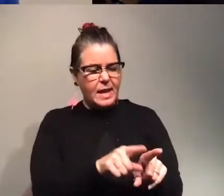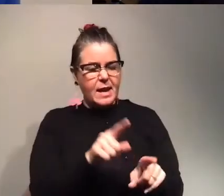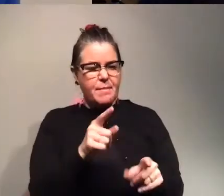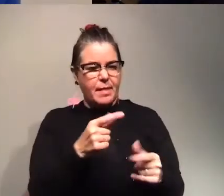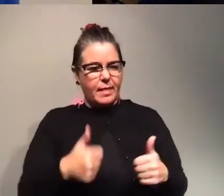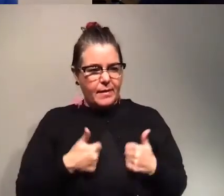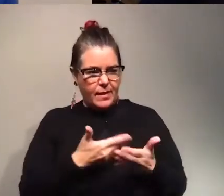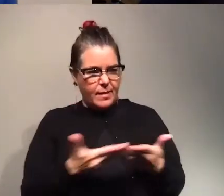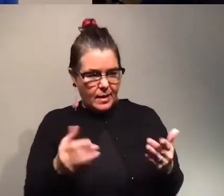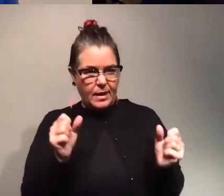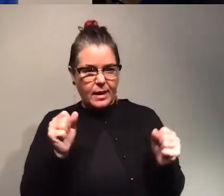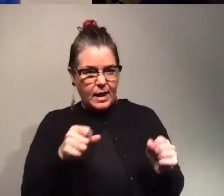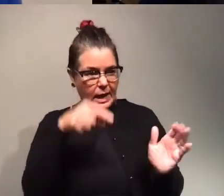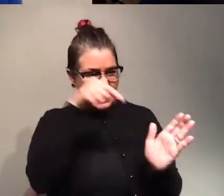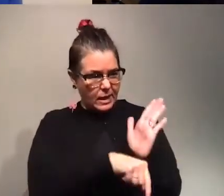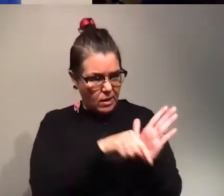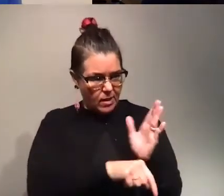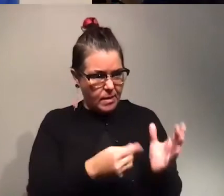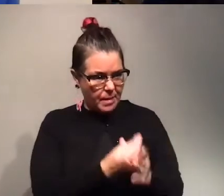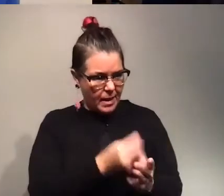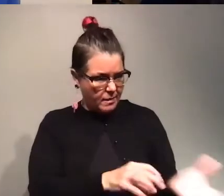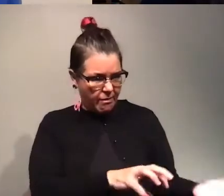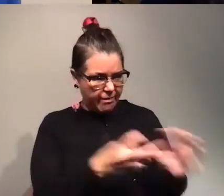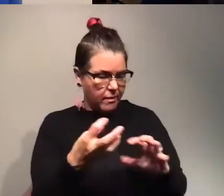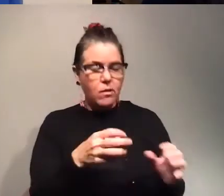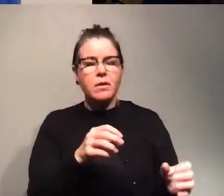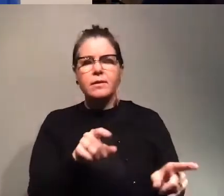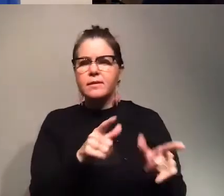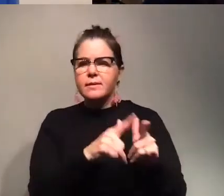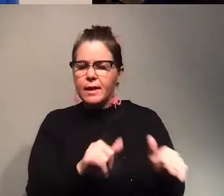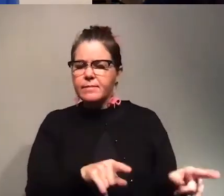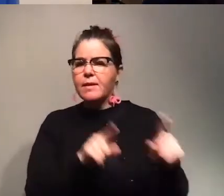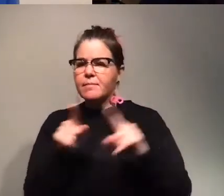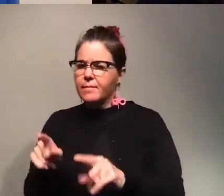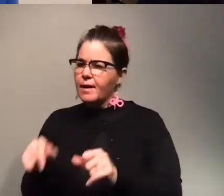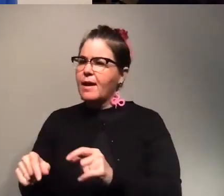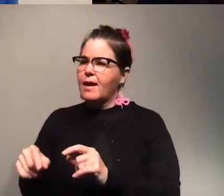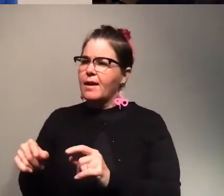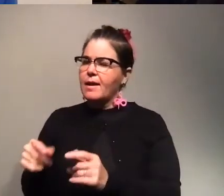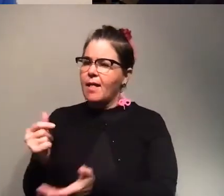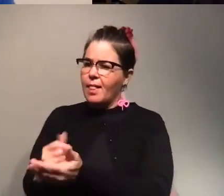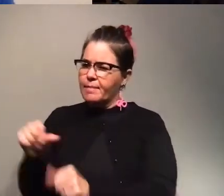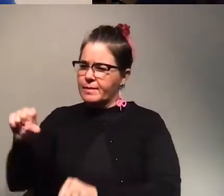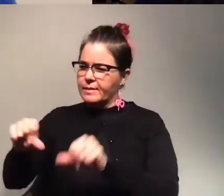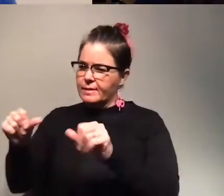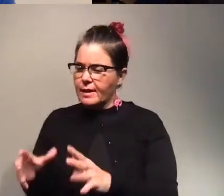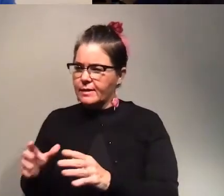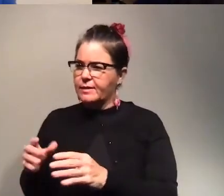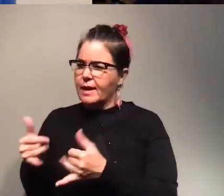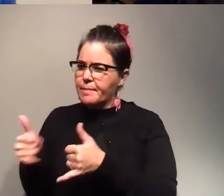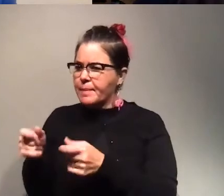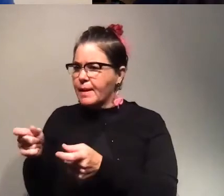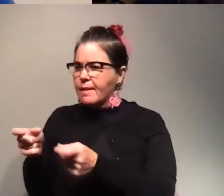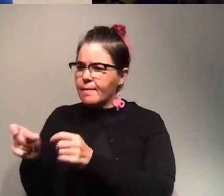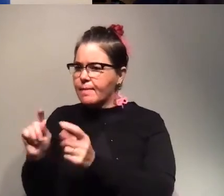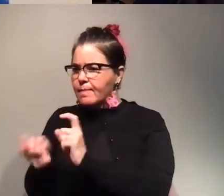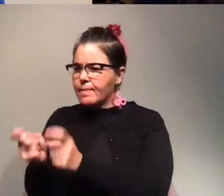could be something that kills plants and really messes up their whole day but also such a super important thing for scientists to basically play with that's that's awesome